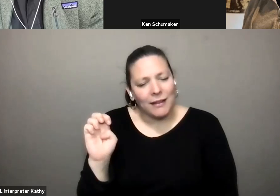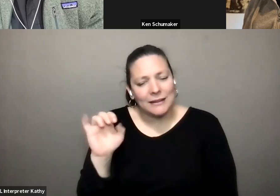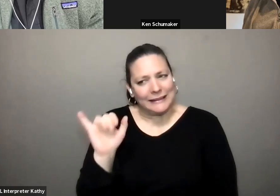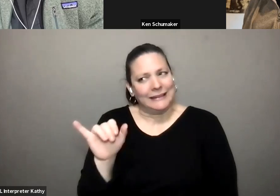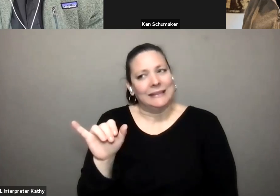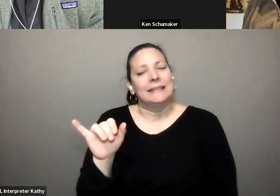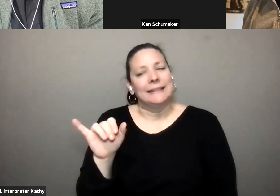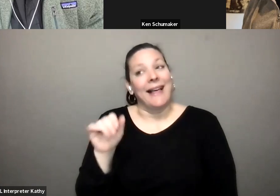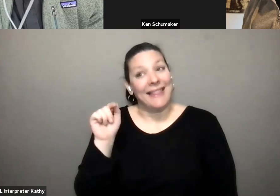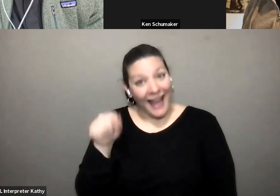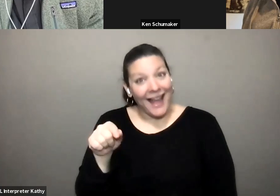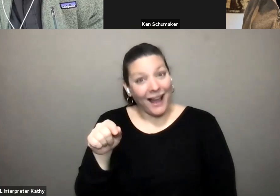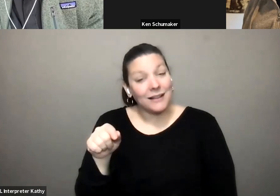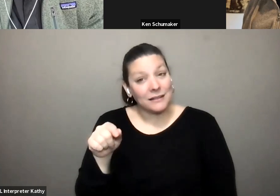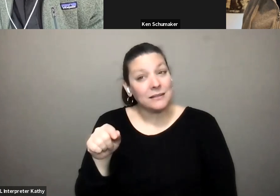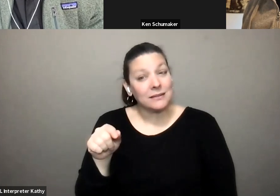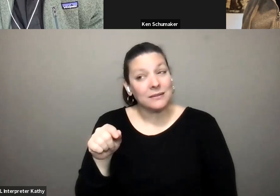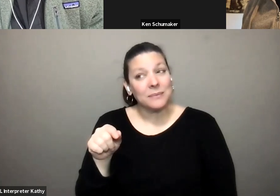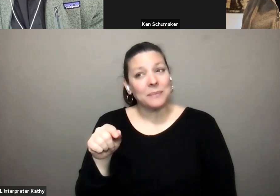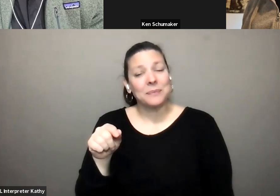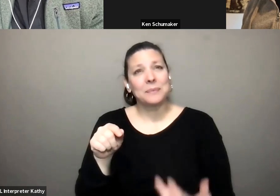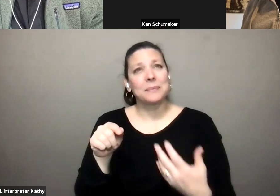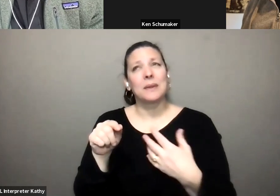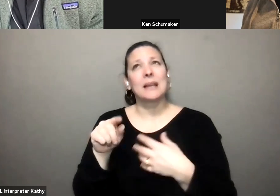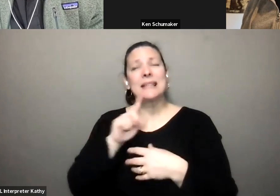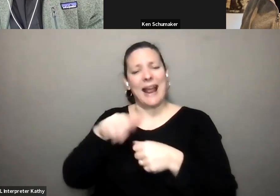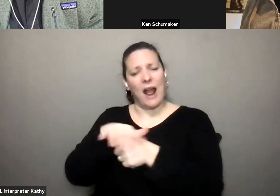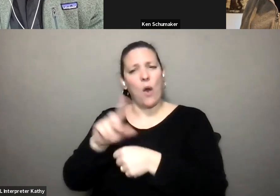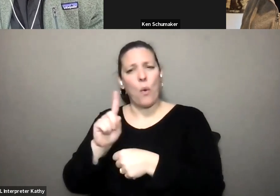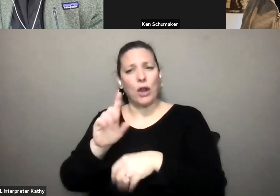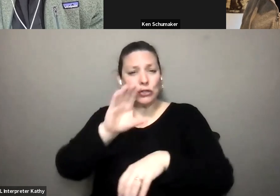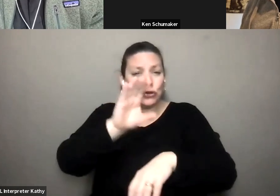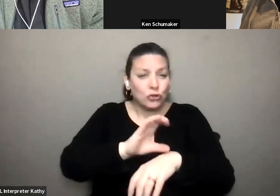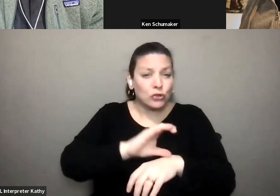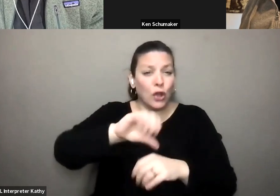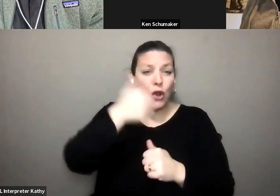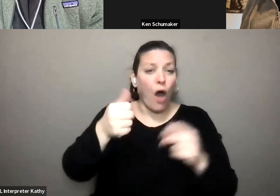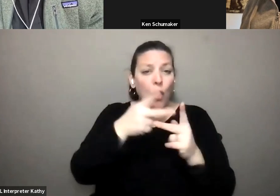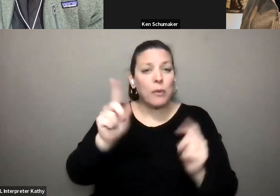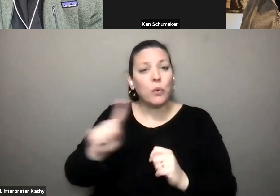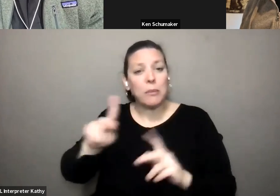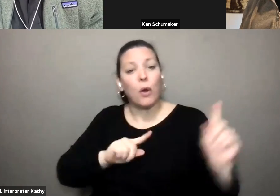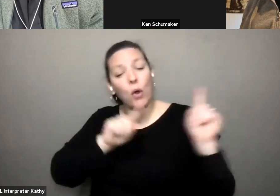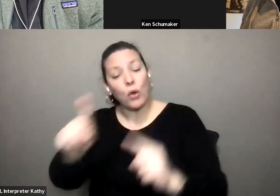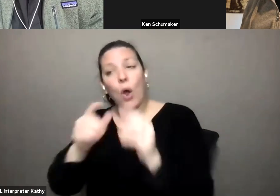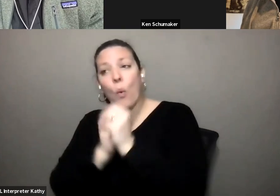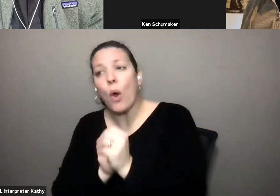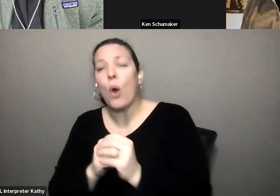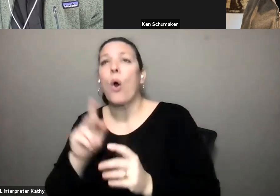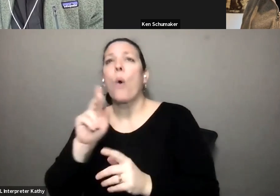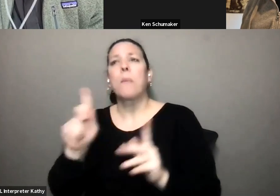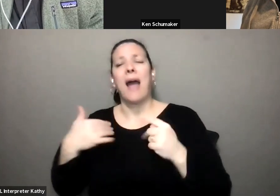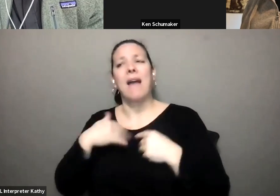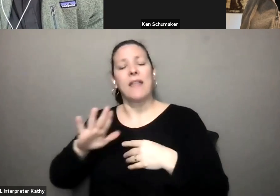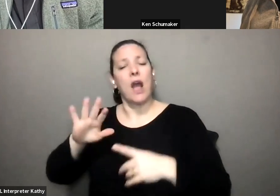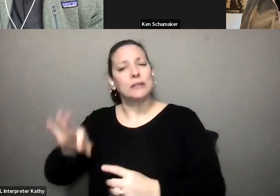um that churches and other places of worship and communities of spiritual practice